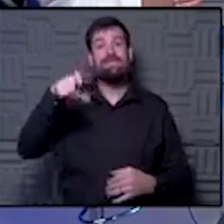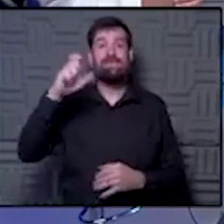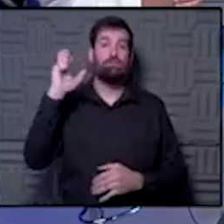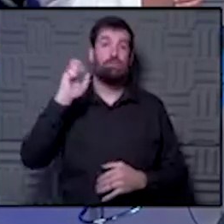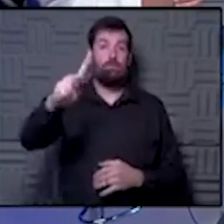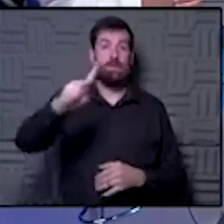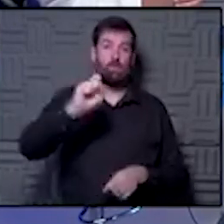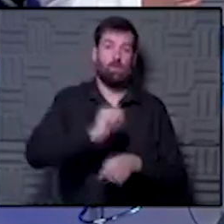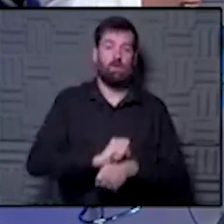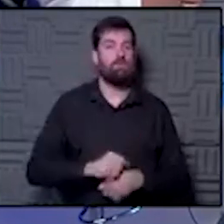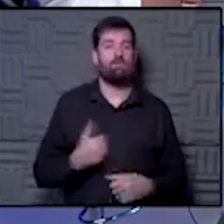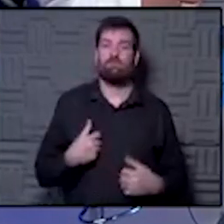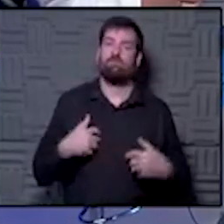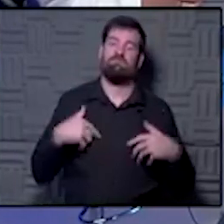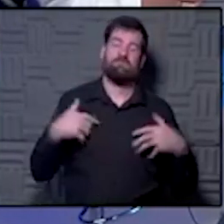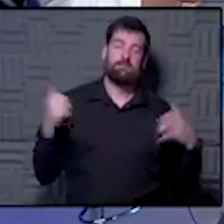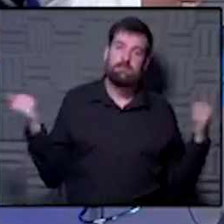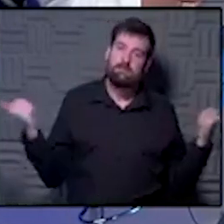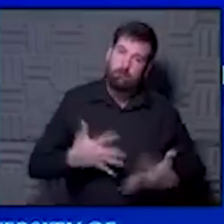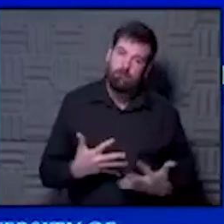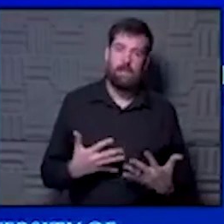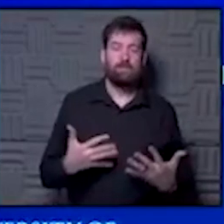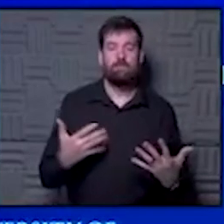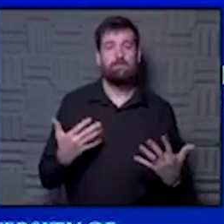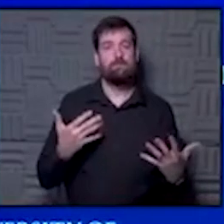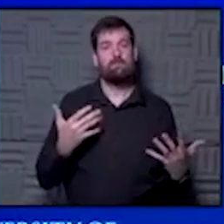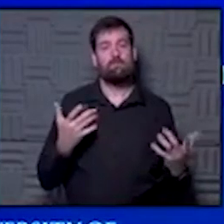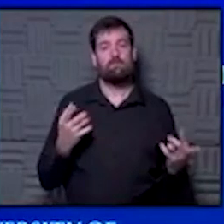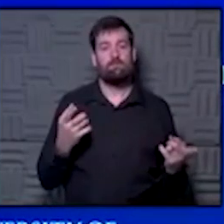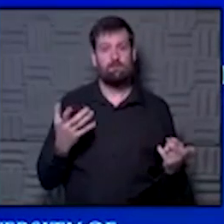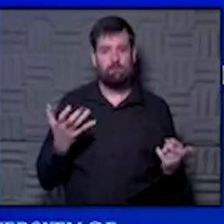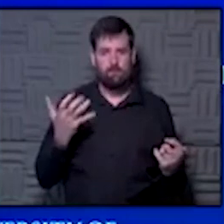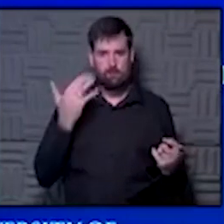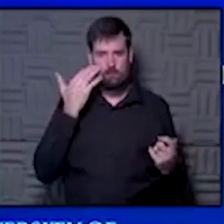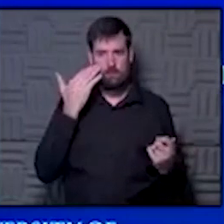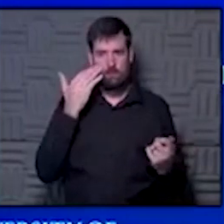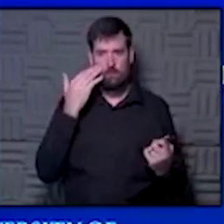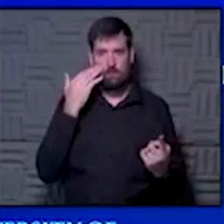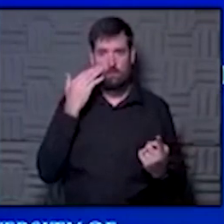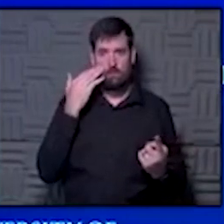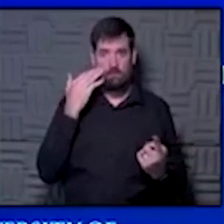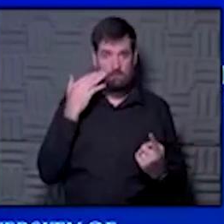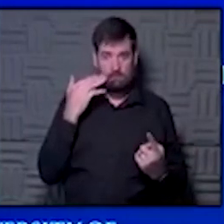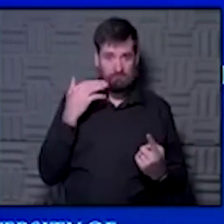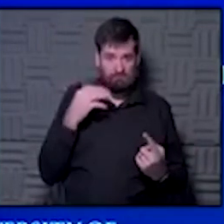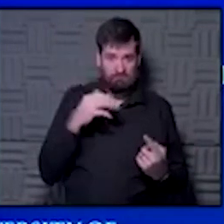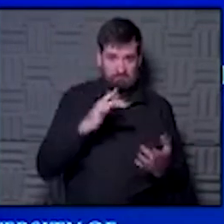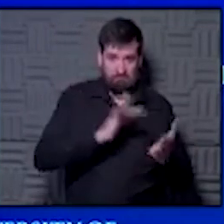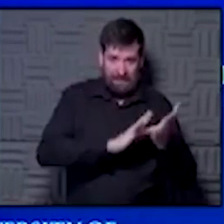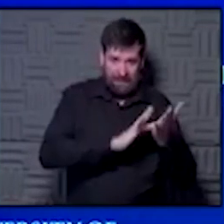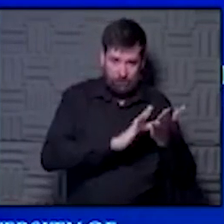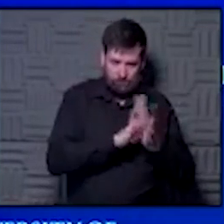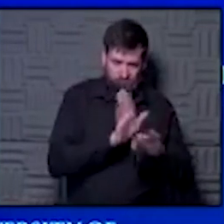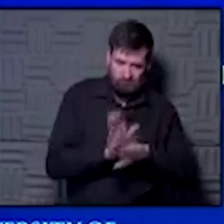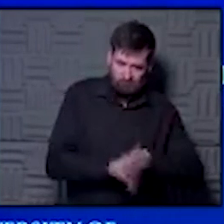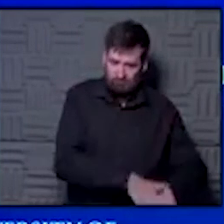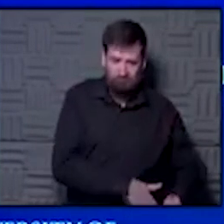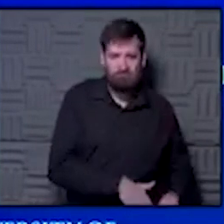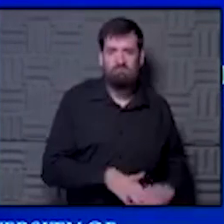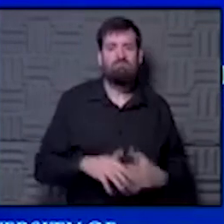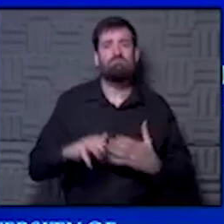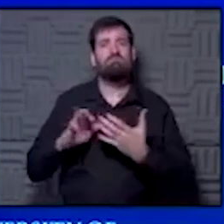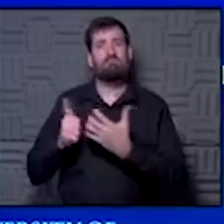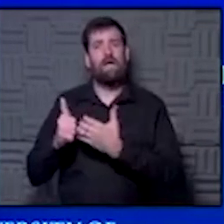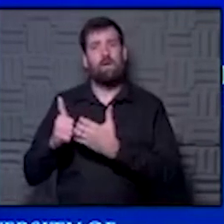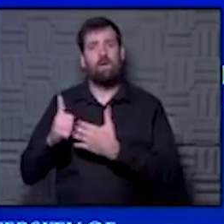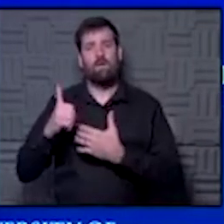She's terrified. And she wants to know, you of taking medication. What can you say going into